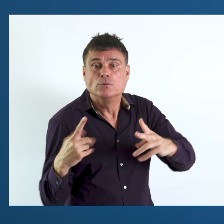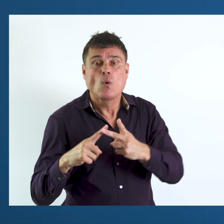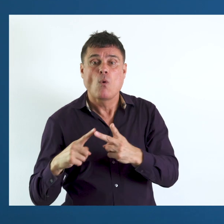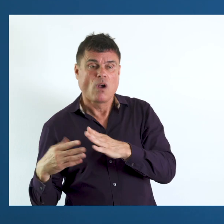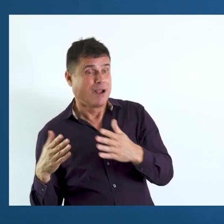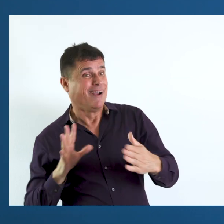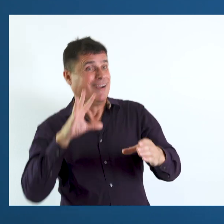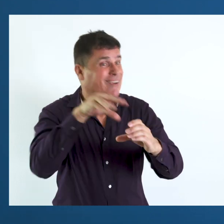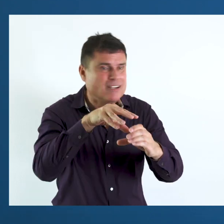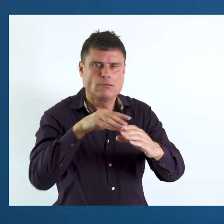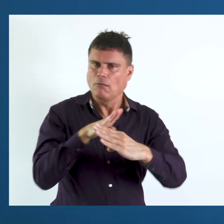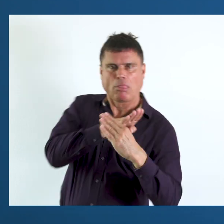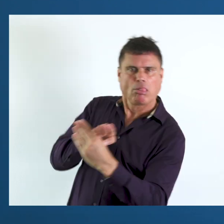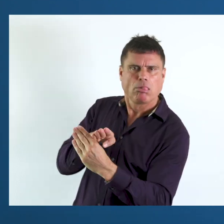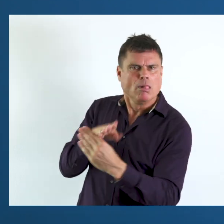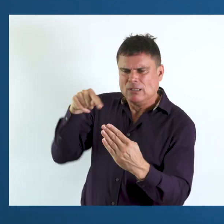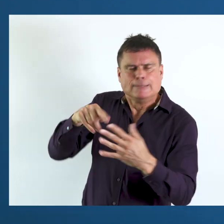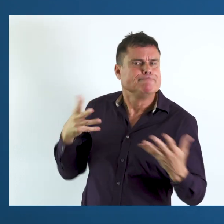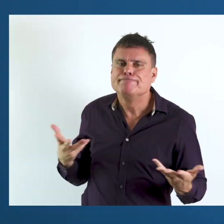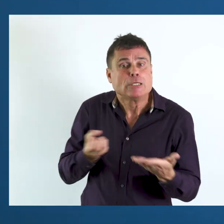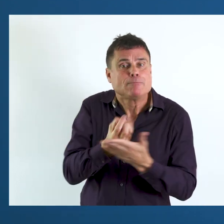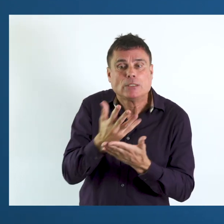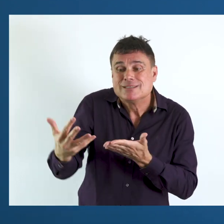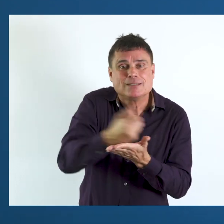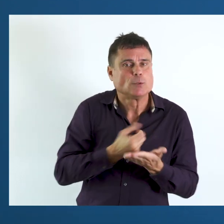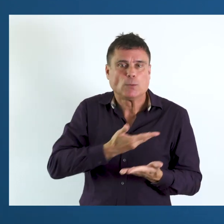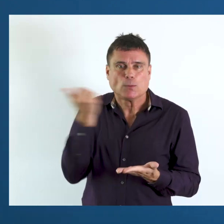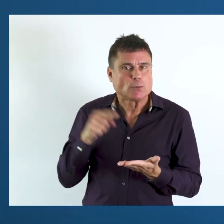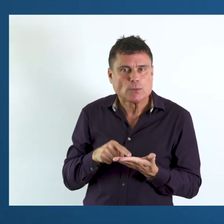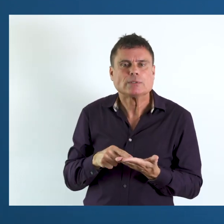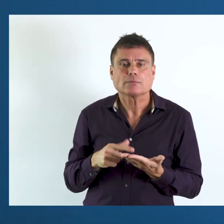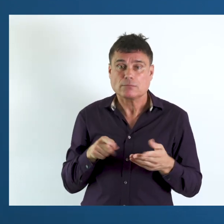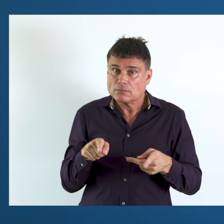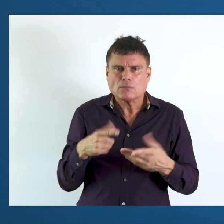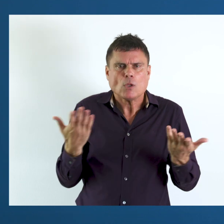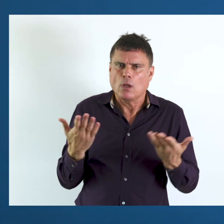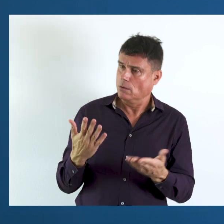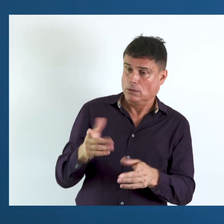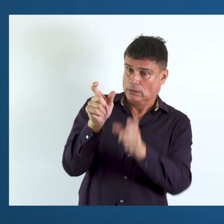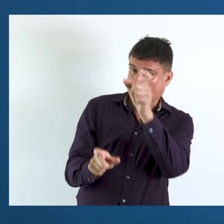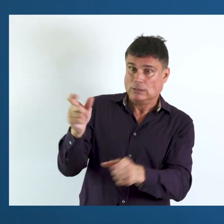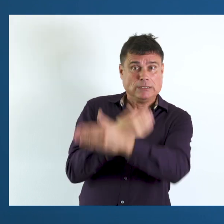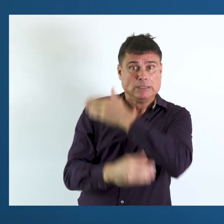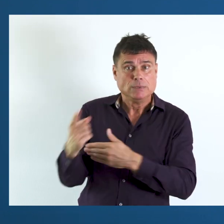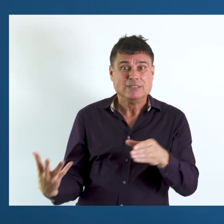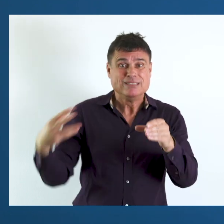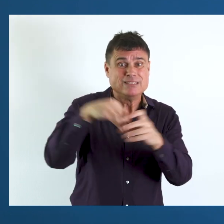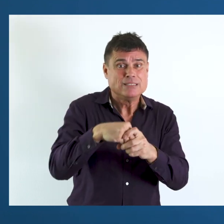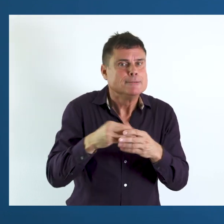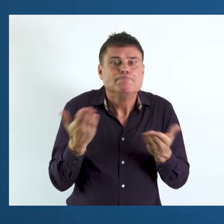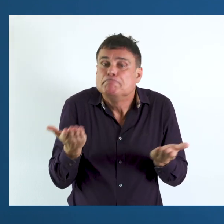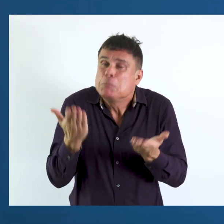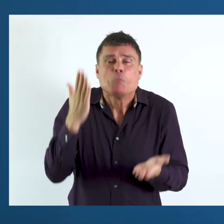It won't tell us what the barriers are that are preventing participation. We